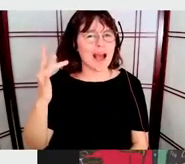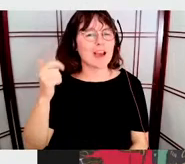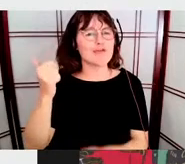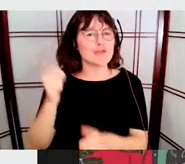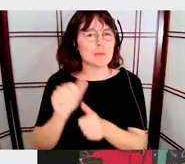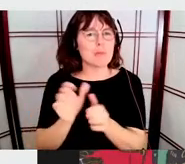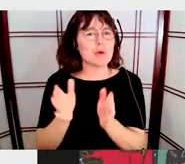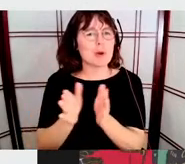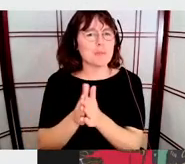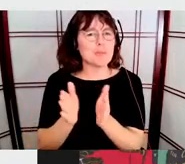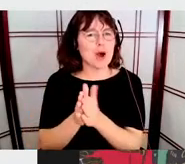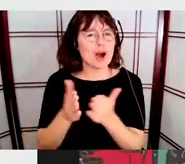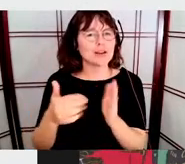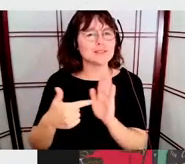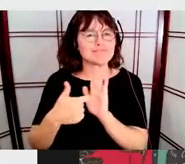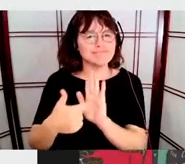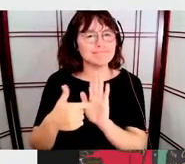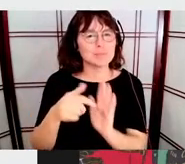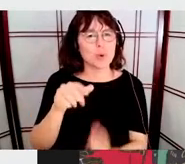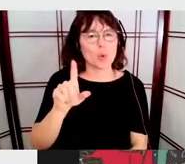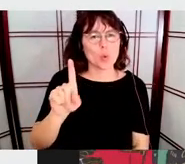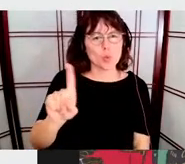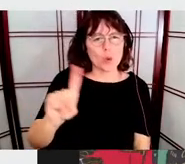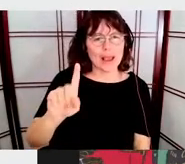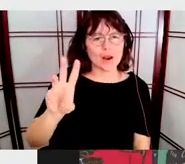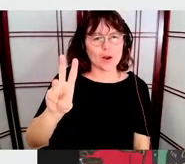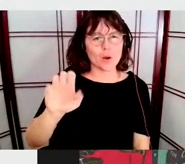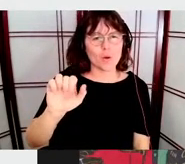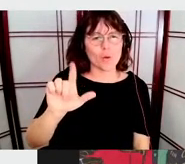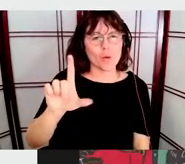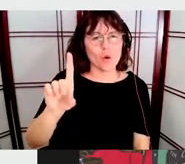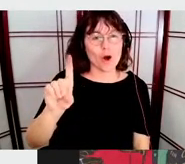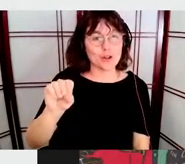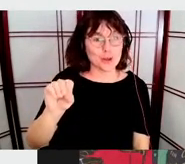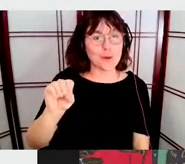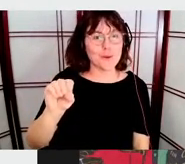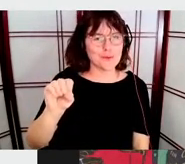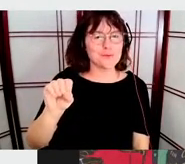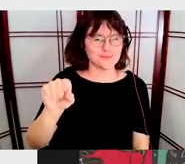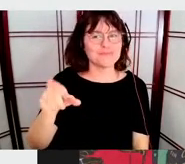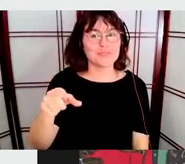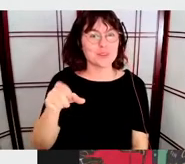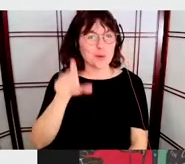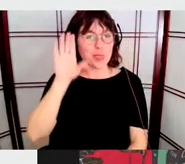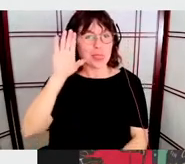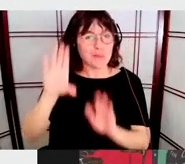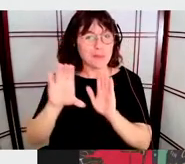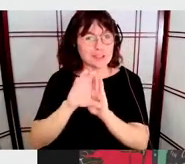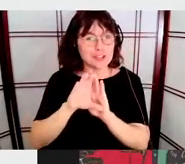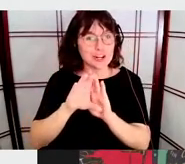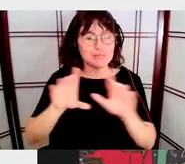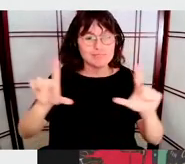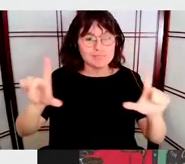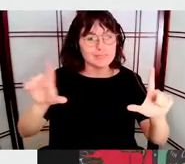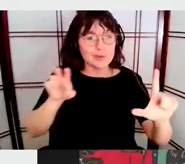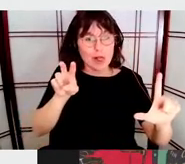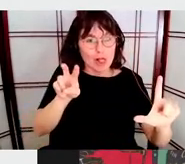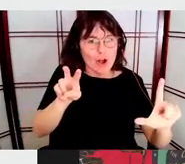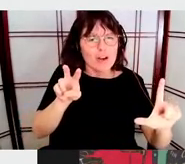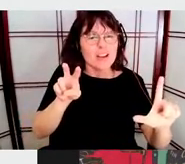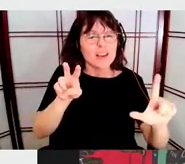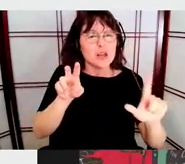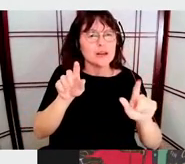look at every single inch of this drawing and you will find something that makes you,